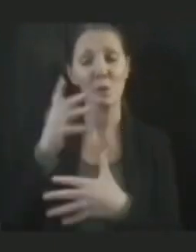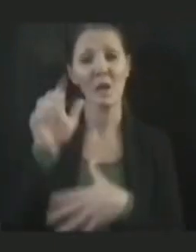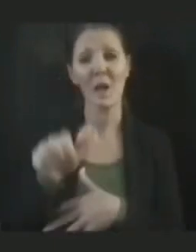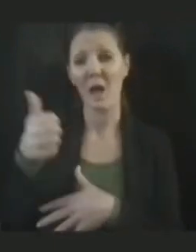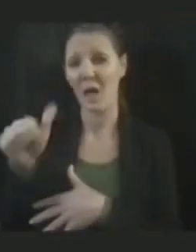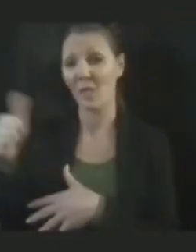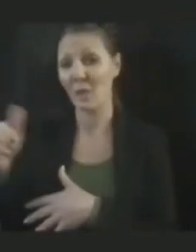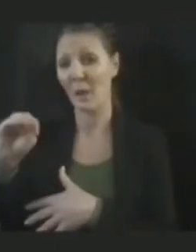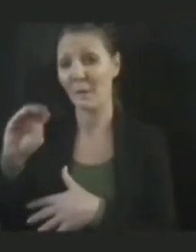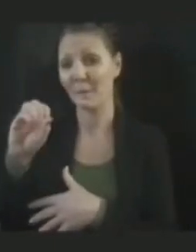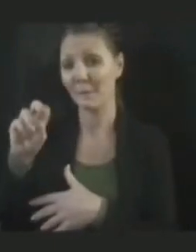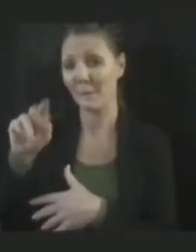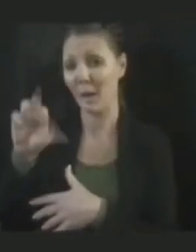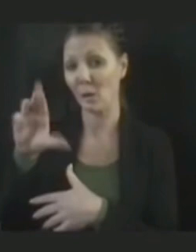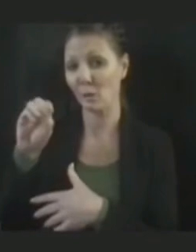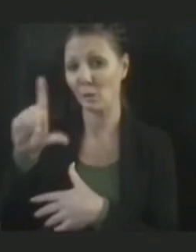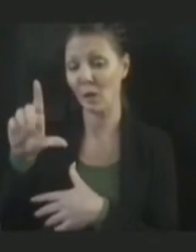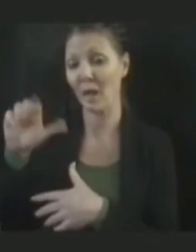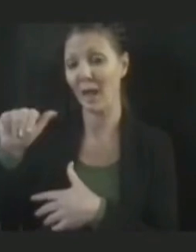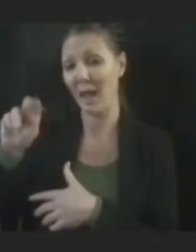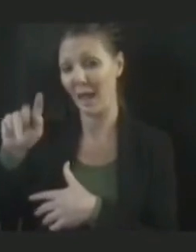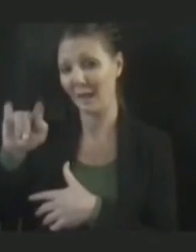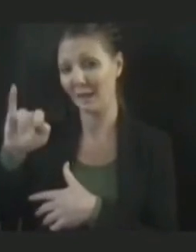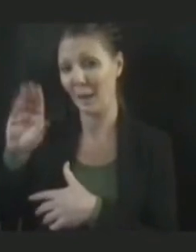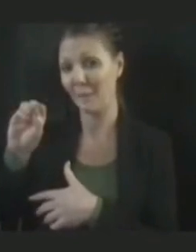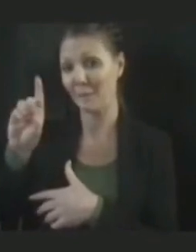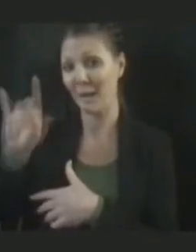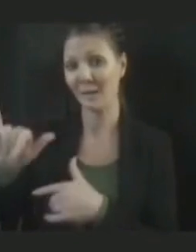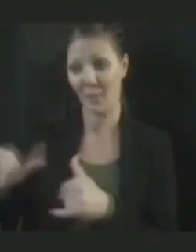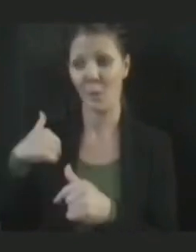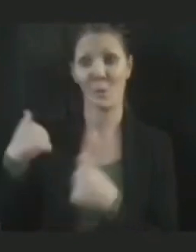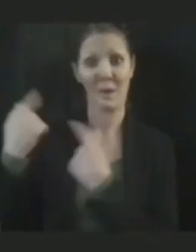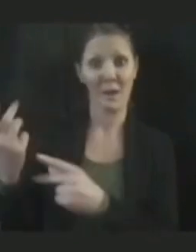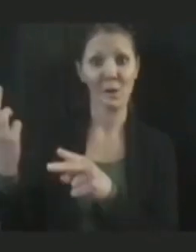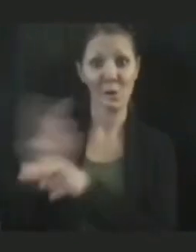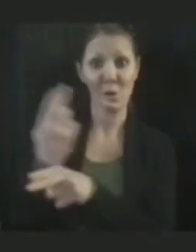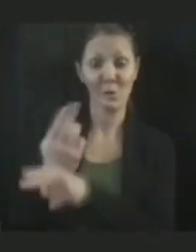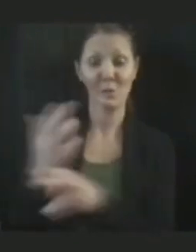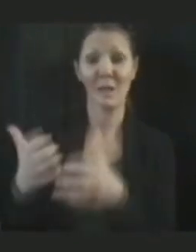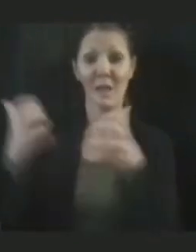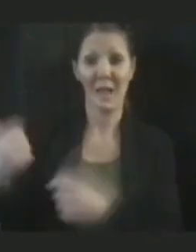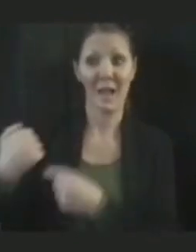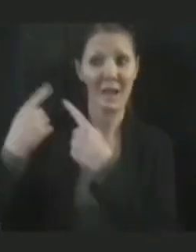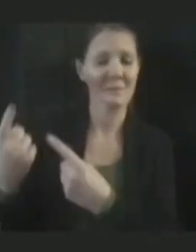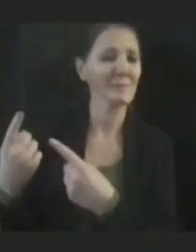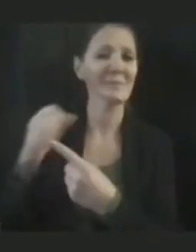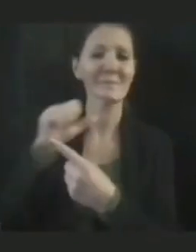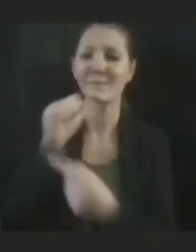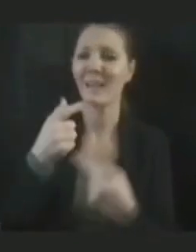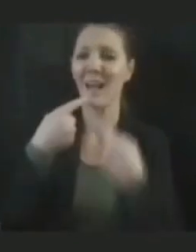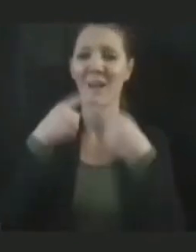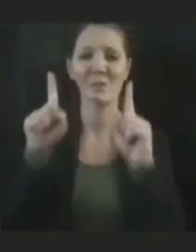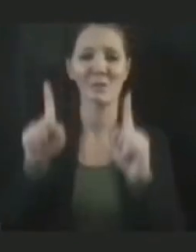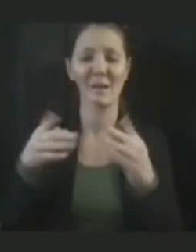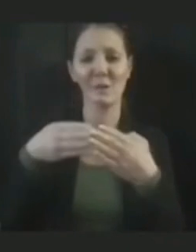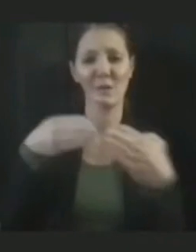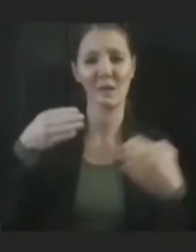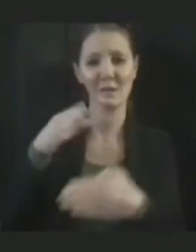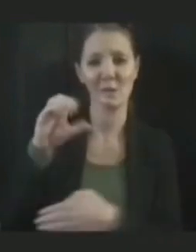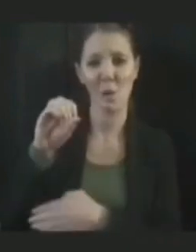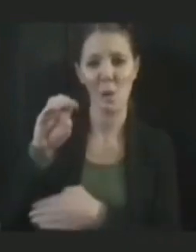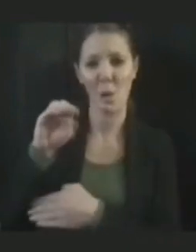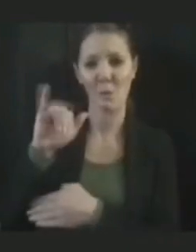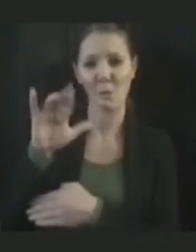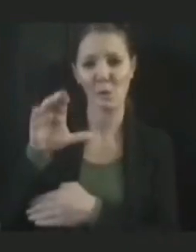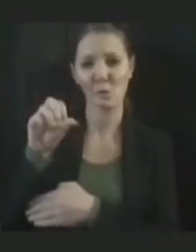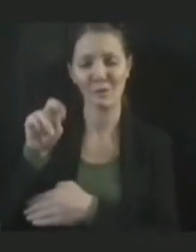antibodies that we were using a lot of over the last many, many months are not effective against the Omicron variant. So to